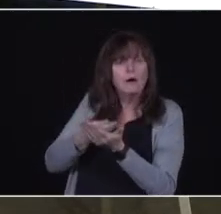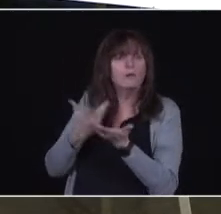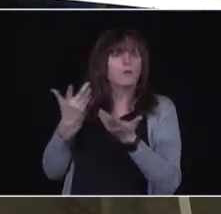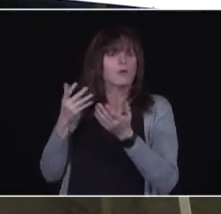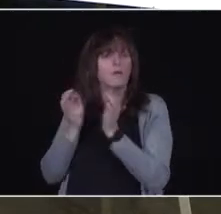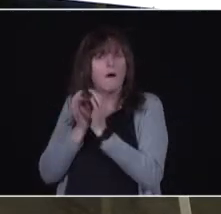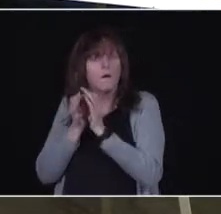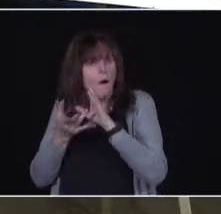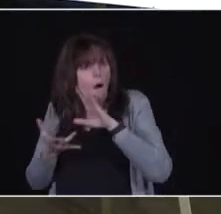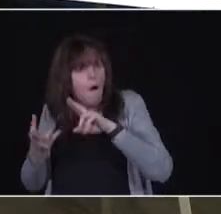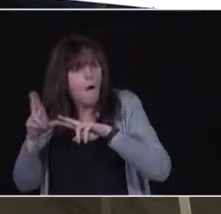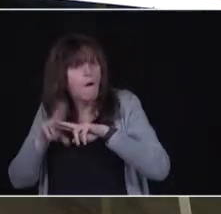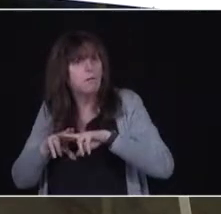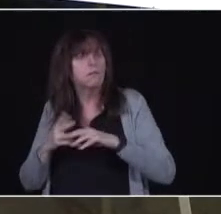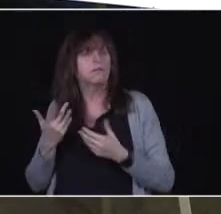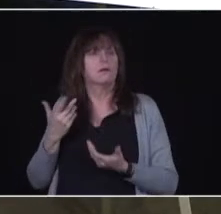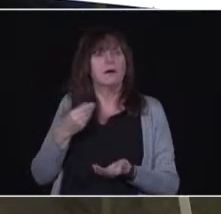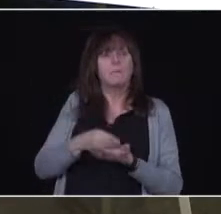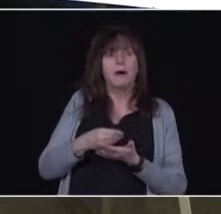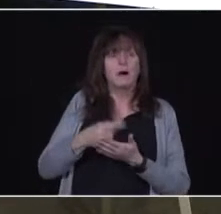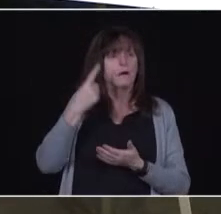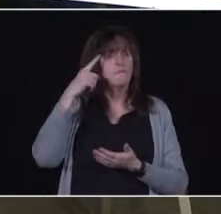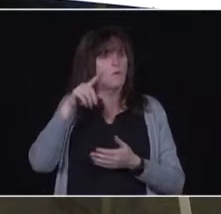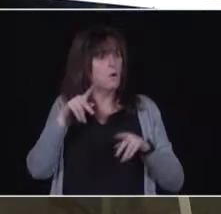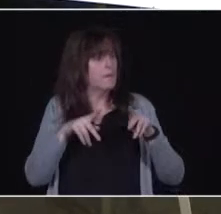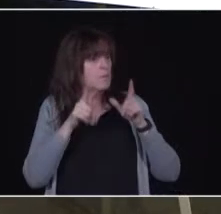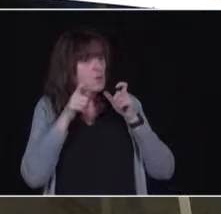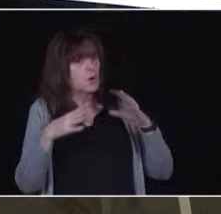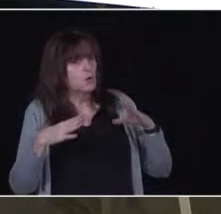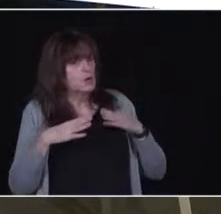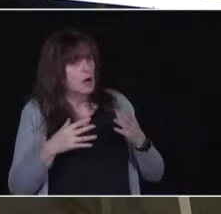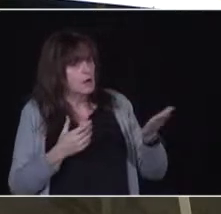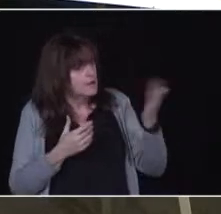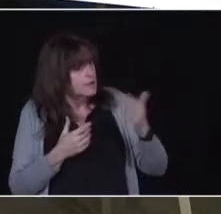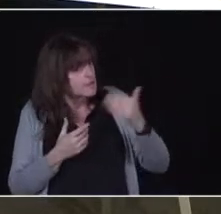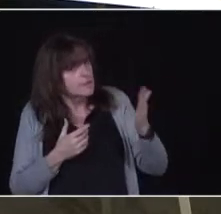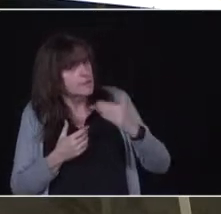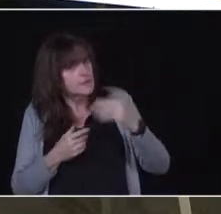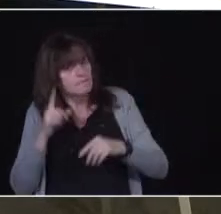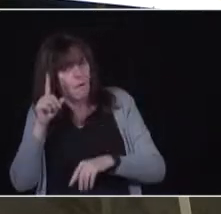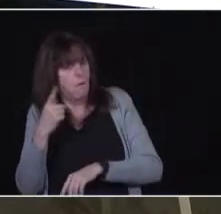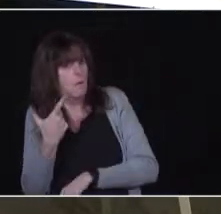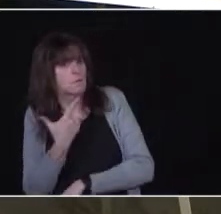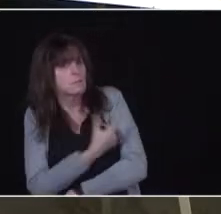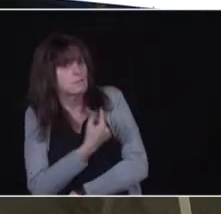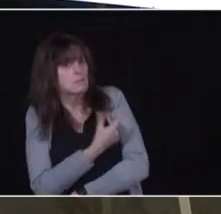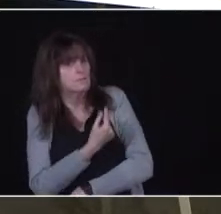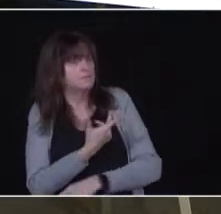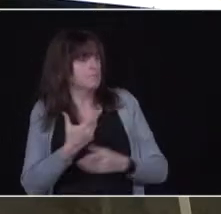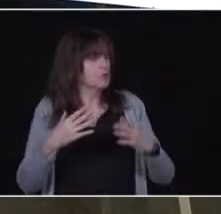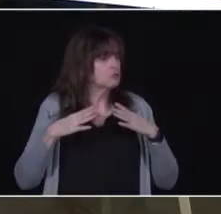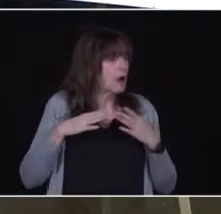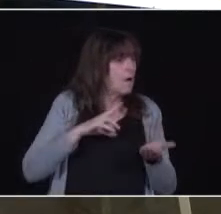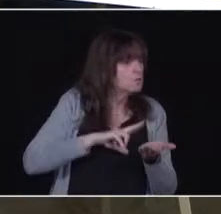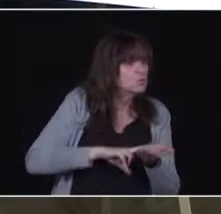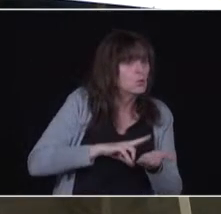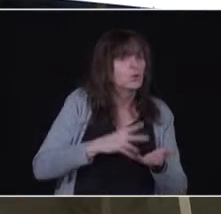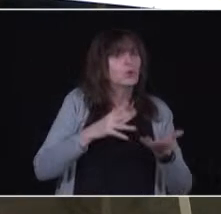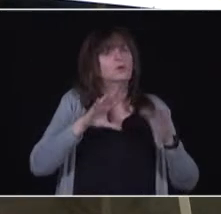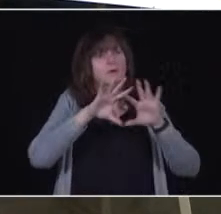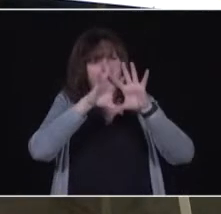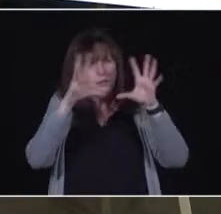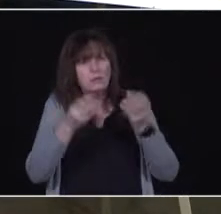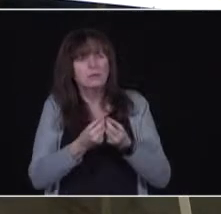pay for bringing people out of retirement and putting them back on the payroll to put needles into the arms, money for expenses that they incur in a whole variety of ways,